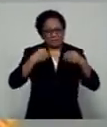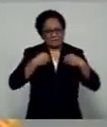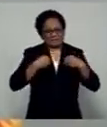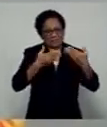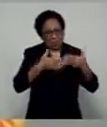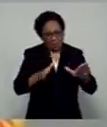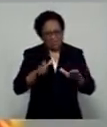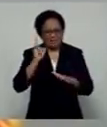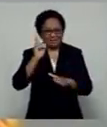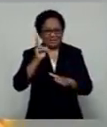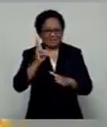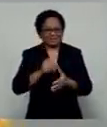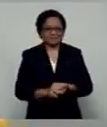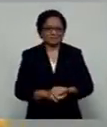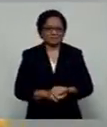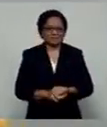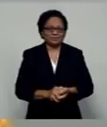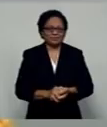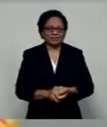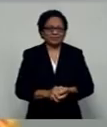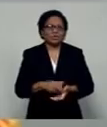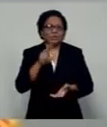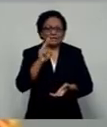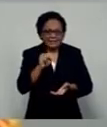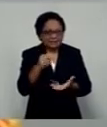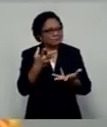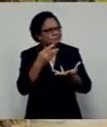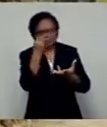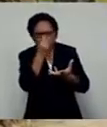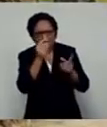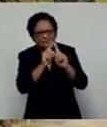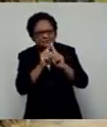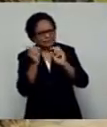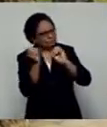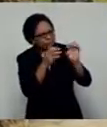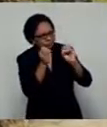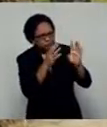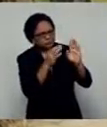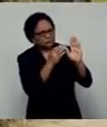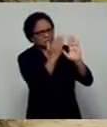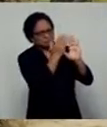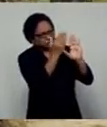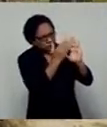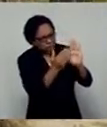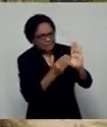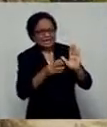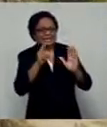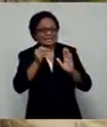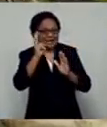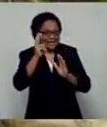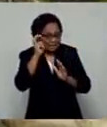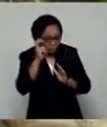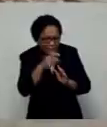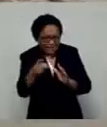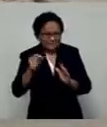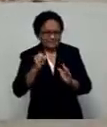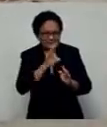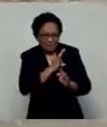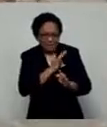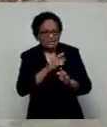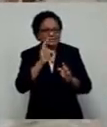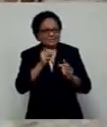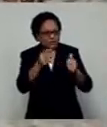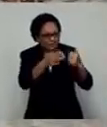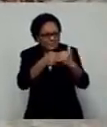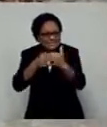You know, they will need to replenish their stocks, get access to their staff that they need to retrain. They need to be fixing stuff